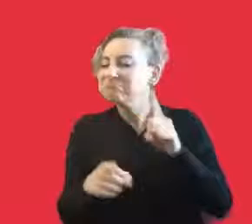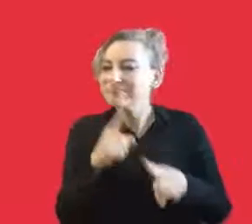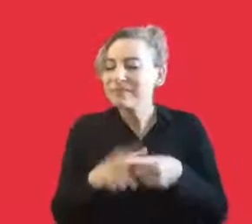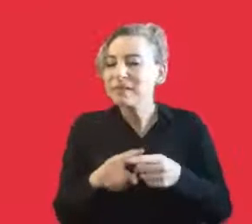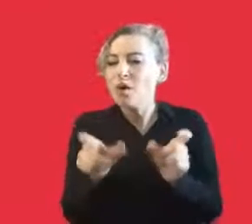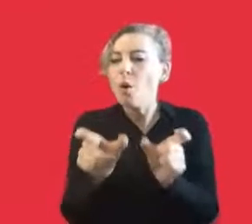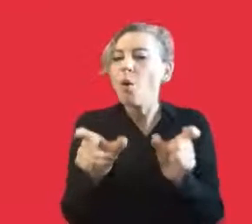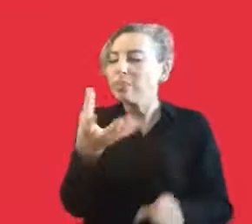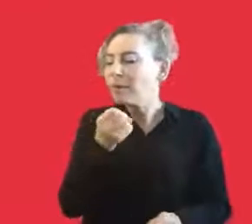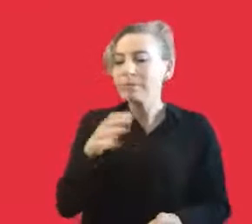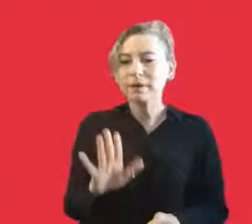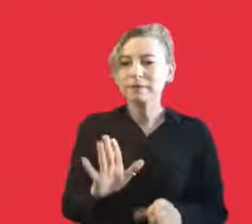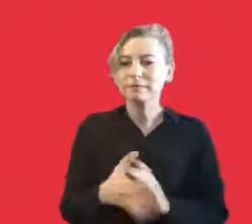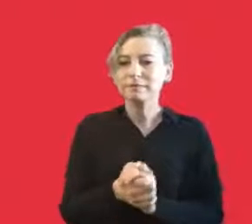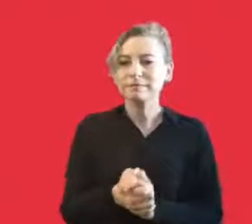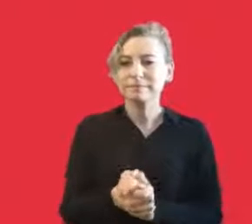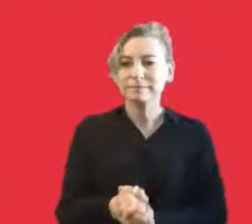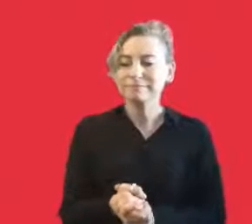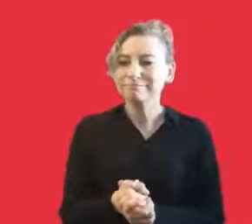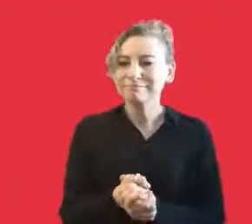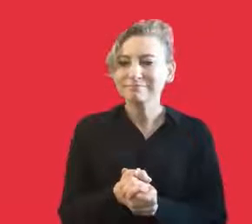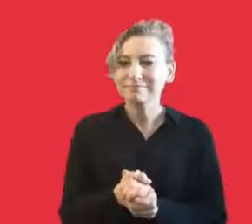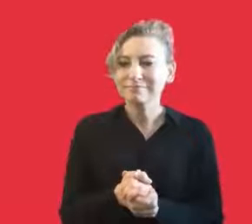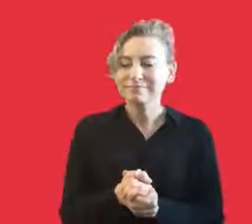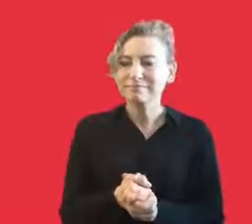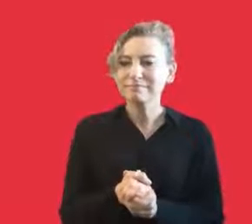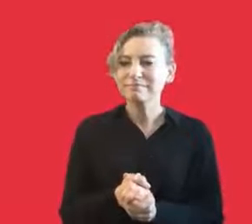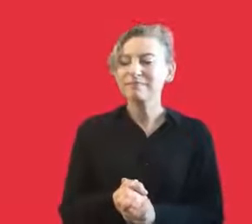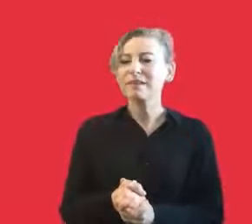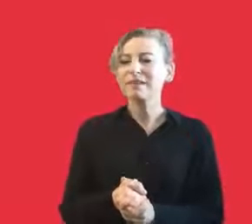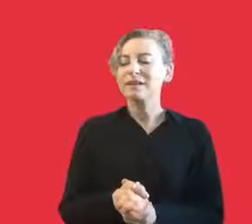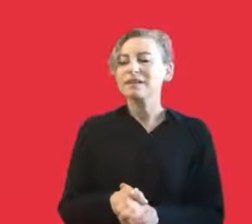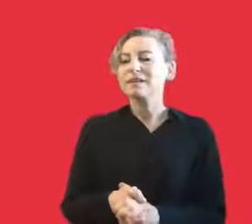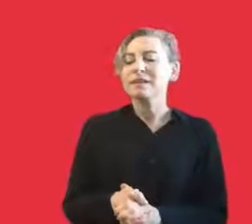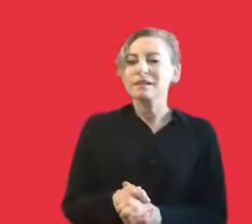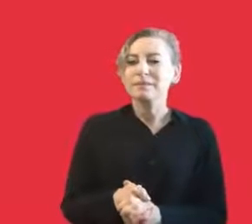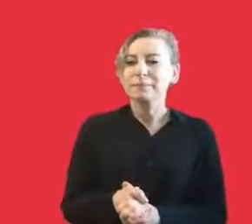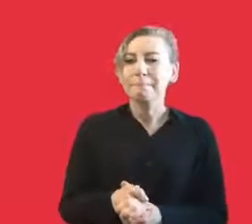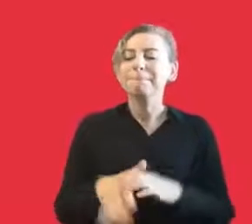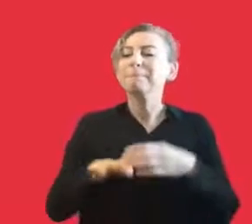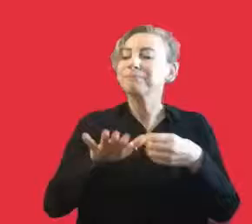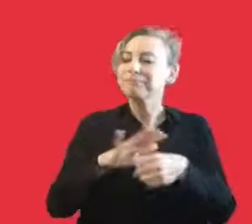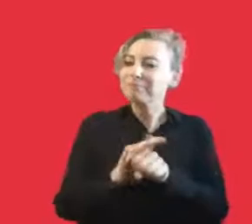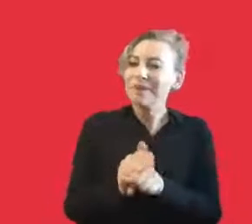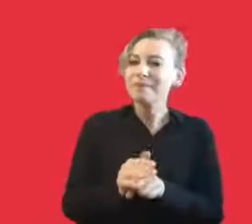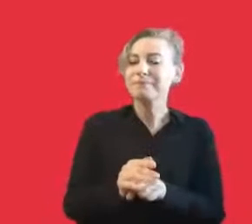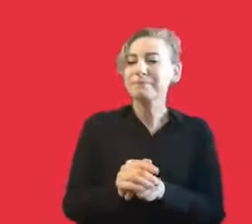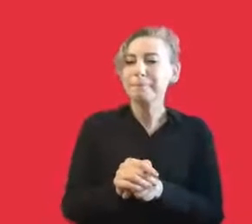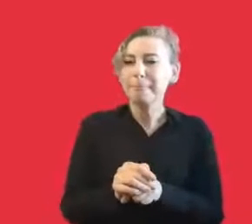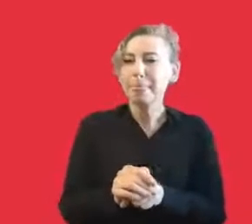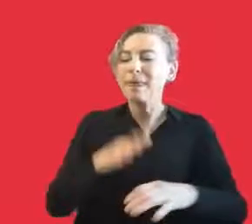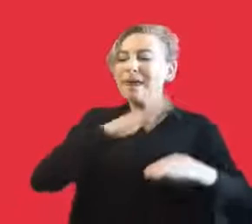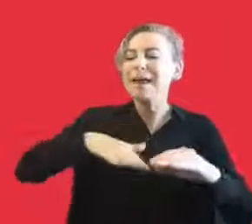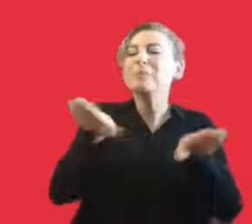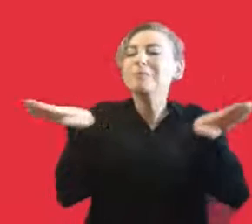If you take any precautions with this sickness, it is a contingent to everyone, but it's important that you have to have the right